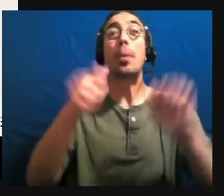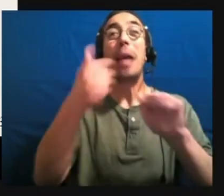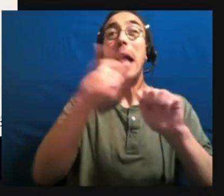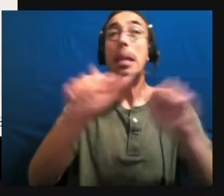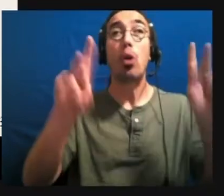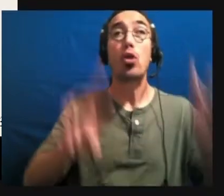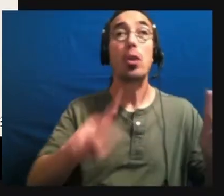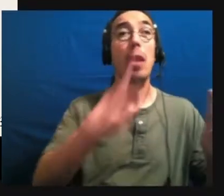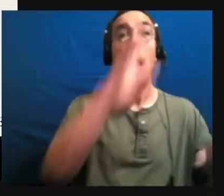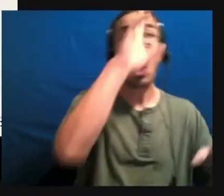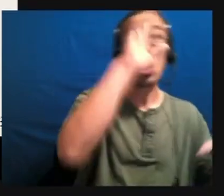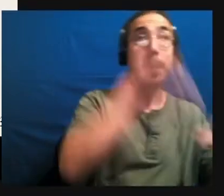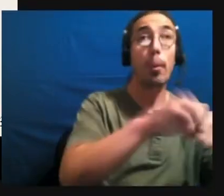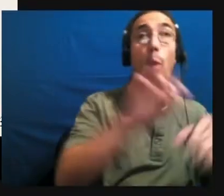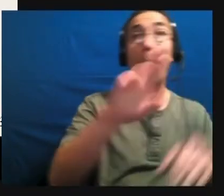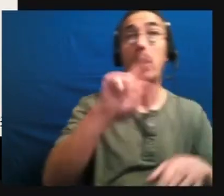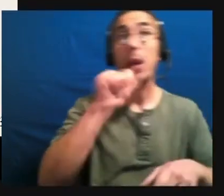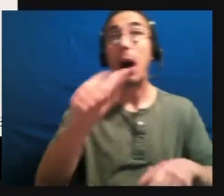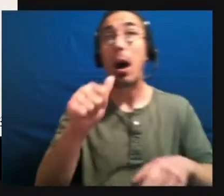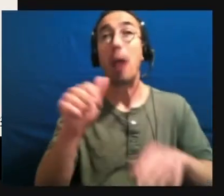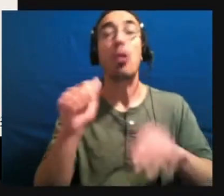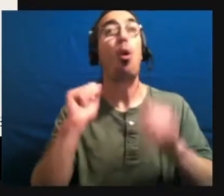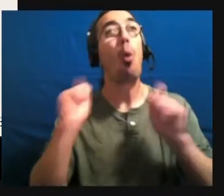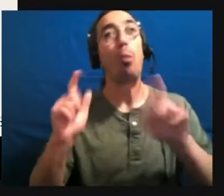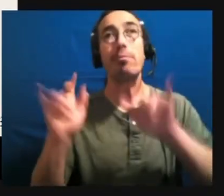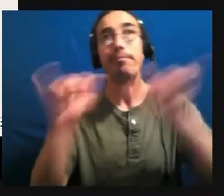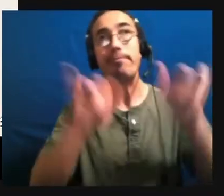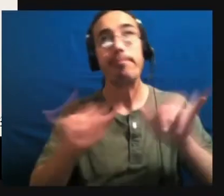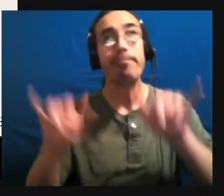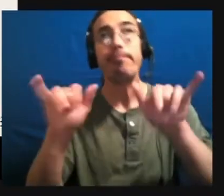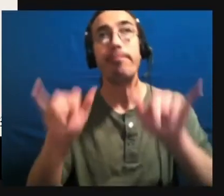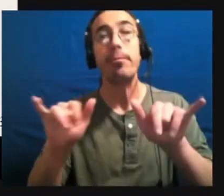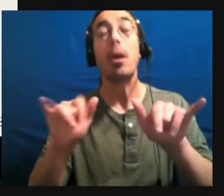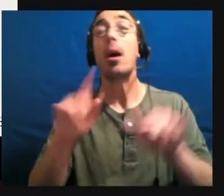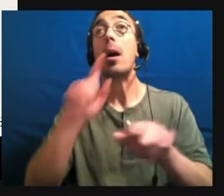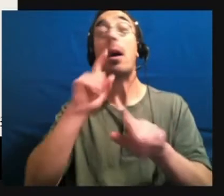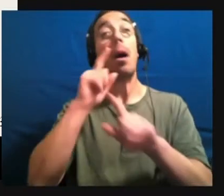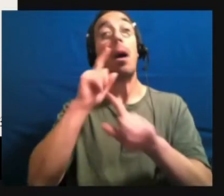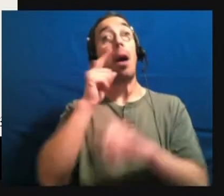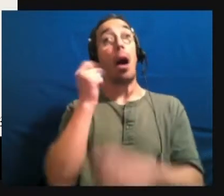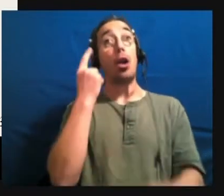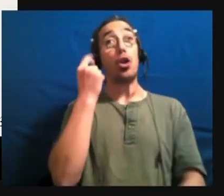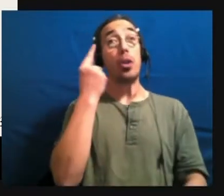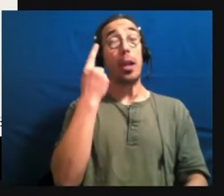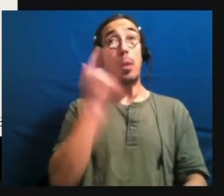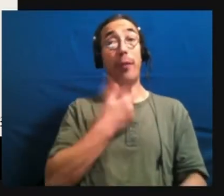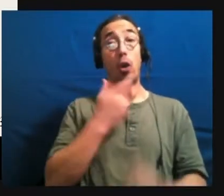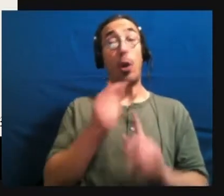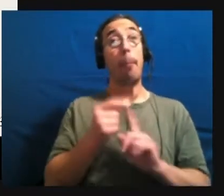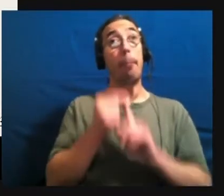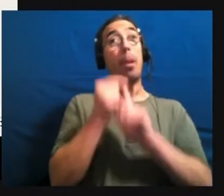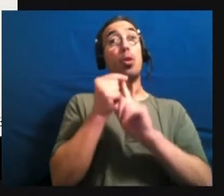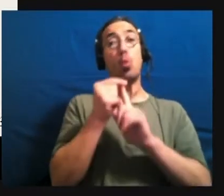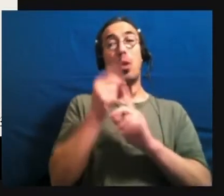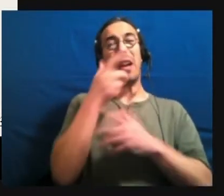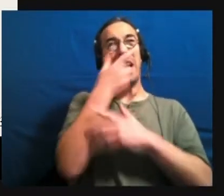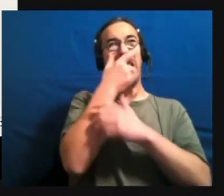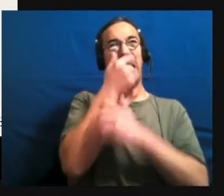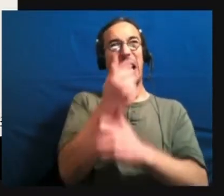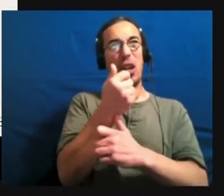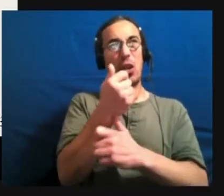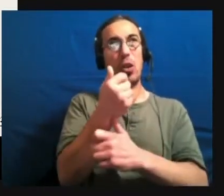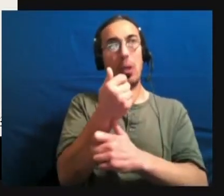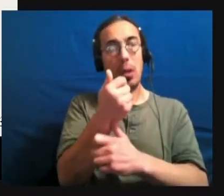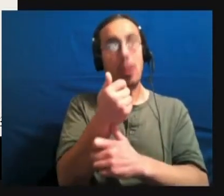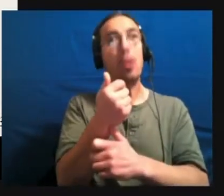the things that happens though, is we do have our special interests or spins, um, and we can focus in very